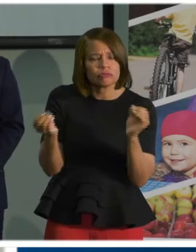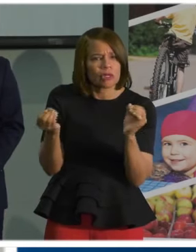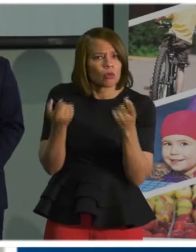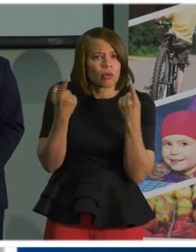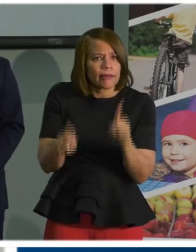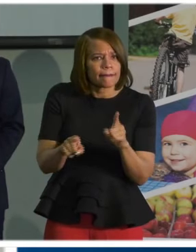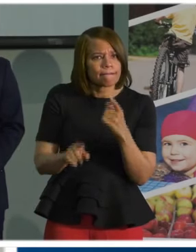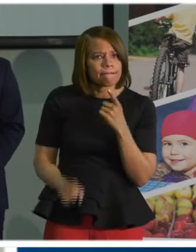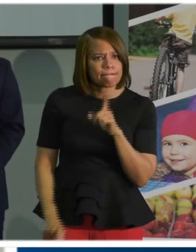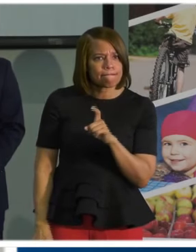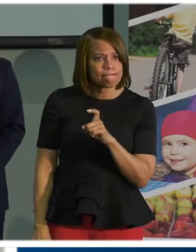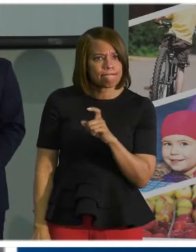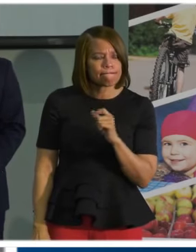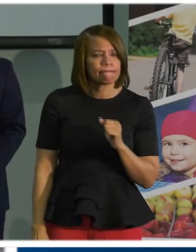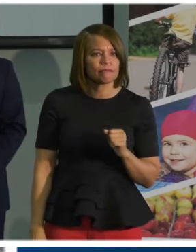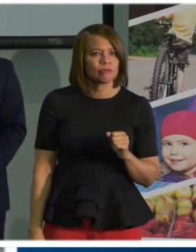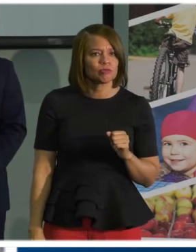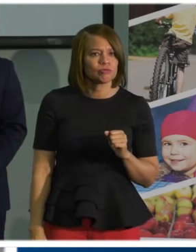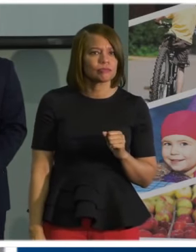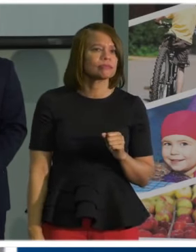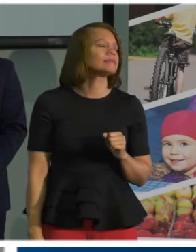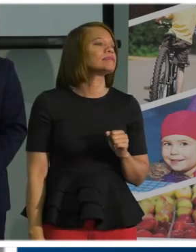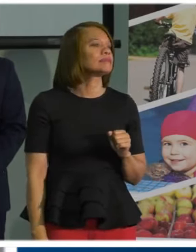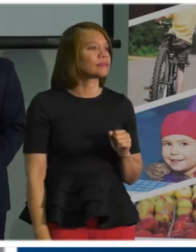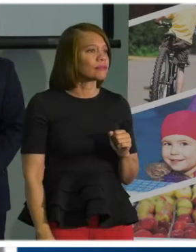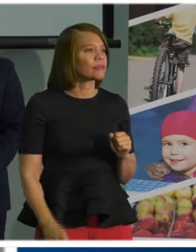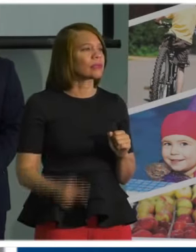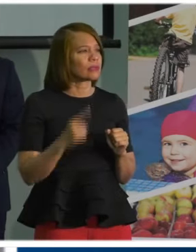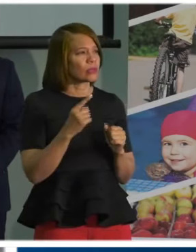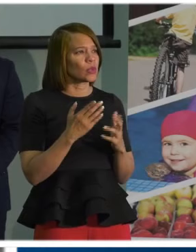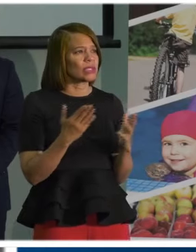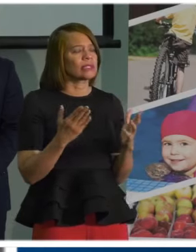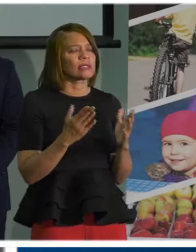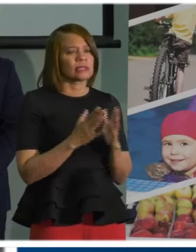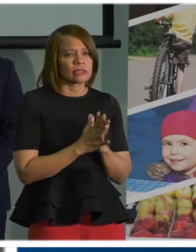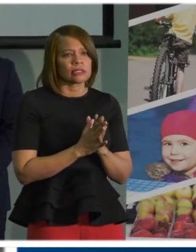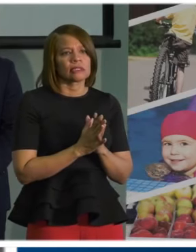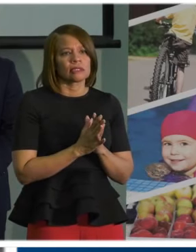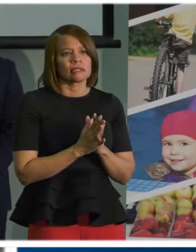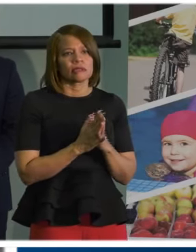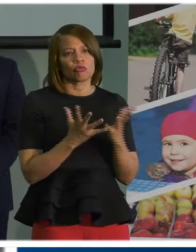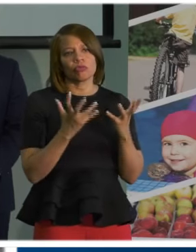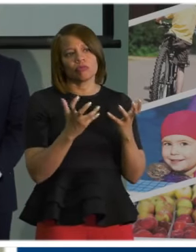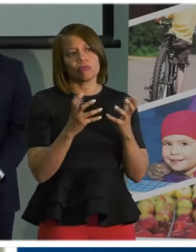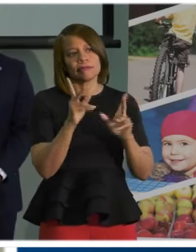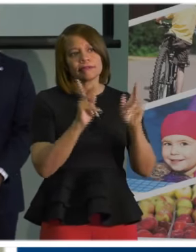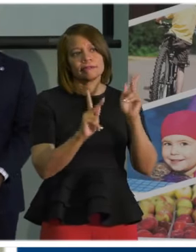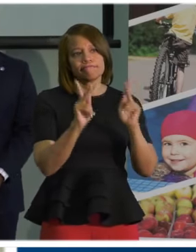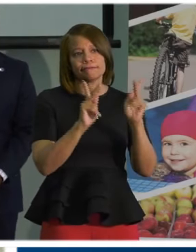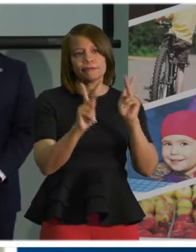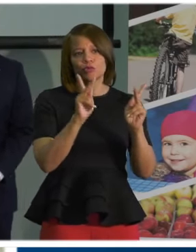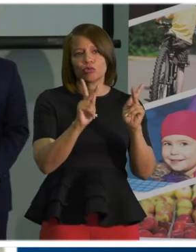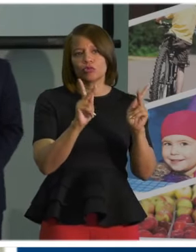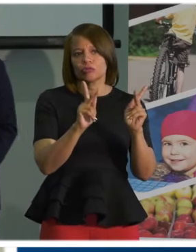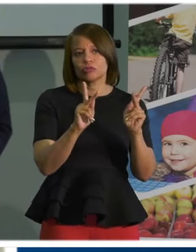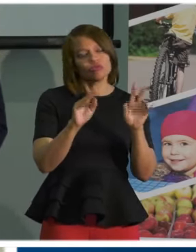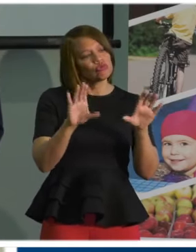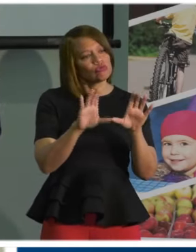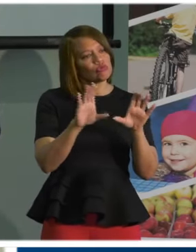You know, one of the things that, uh, you know, we're really focused on is relying on our residents, uh,